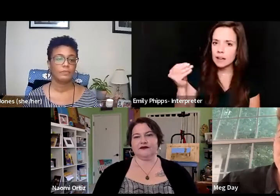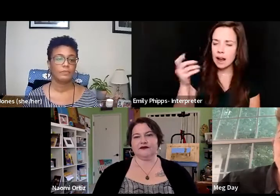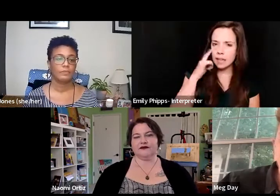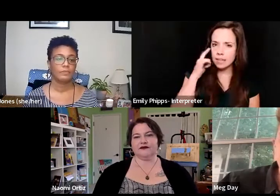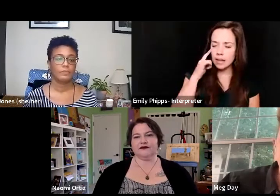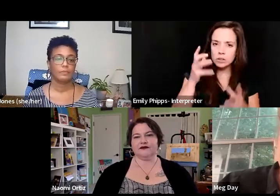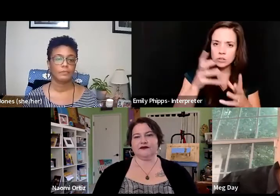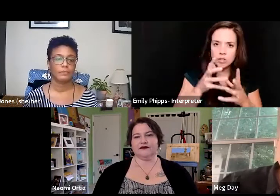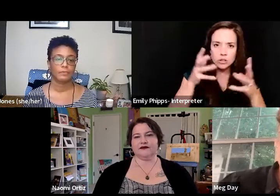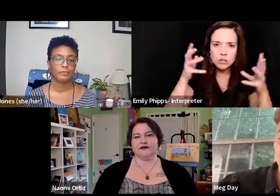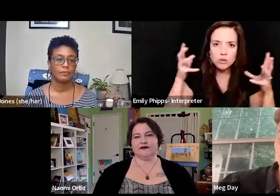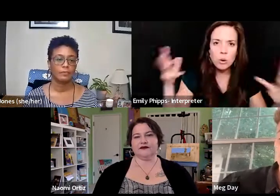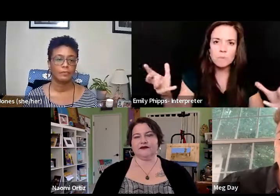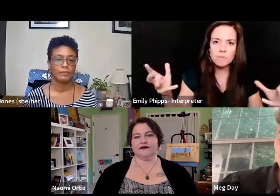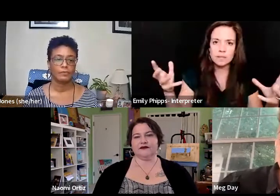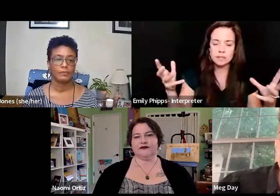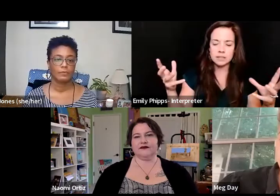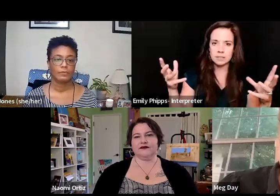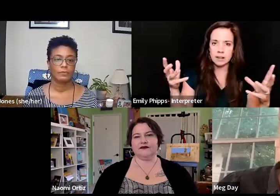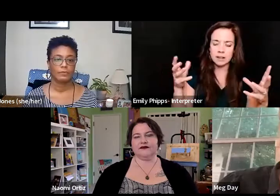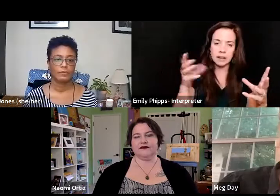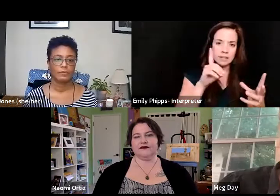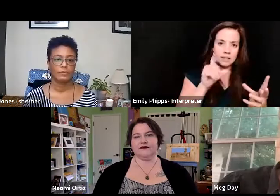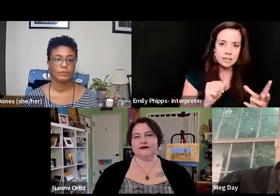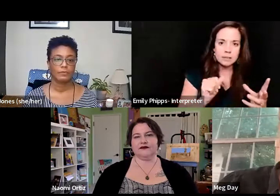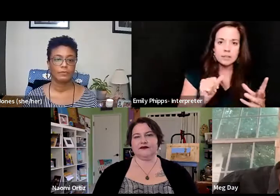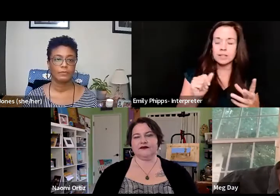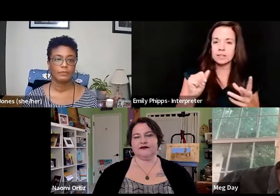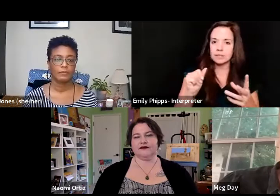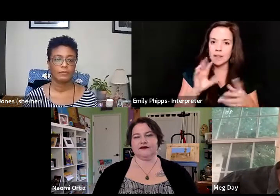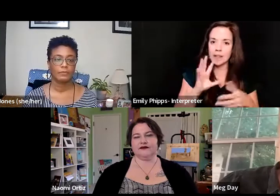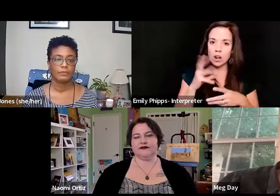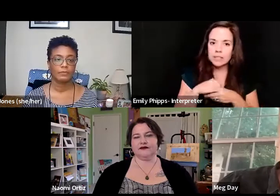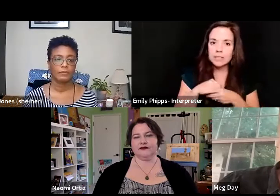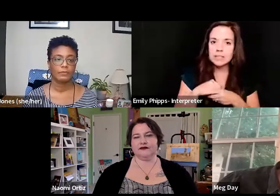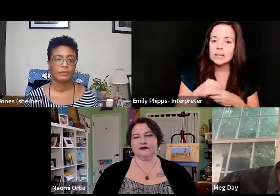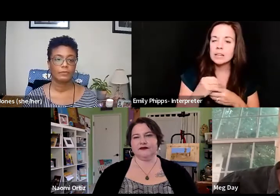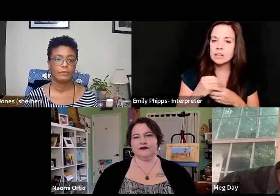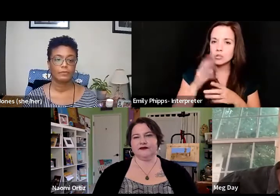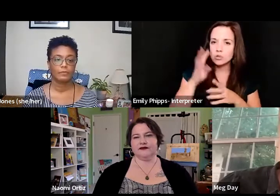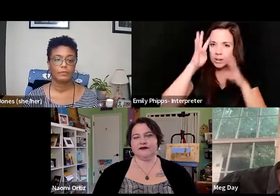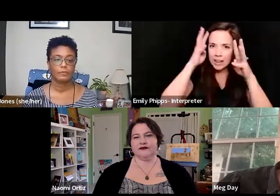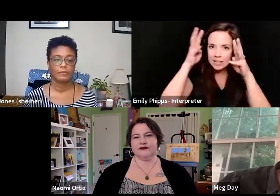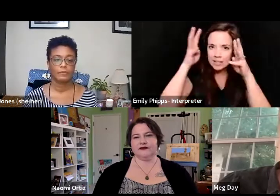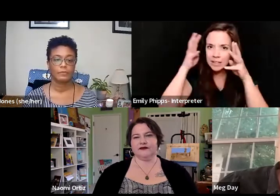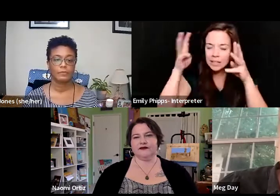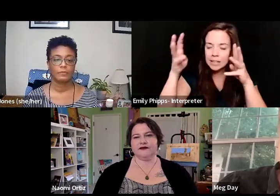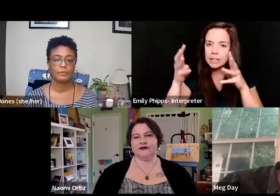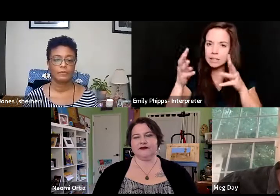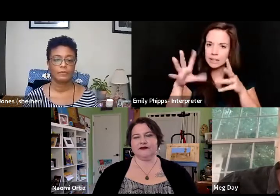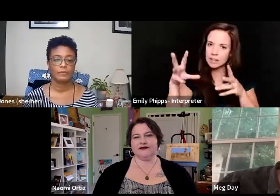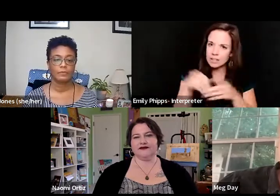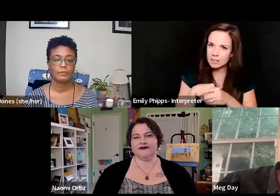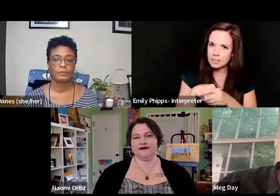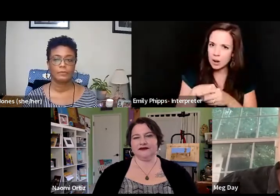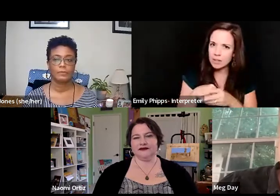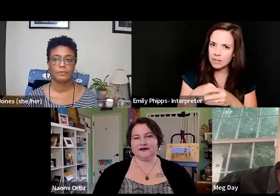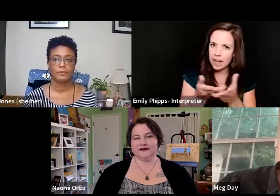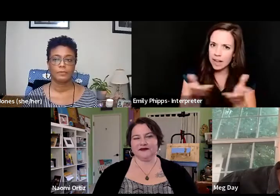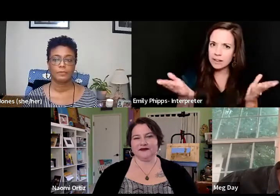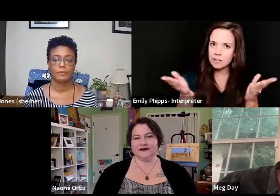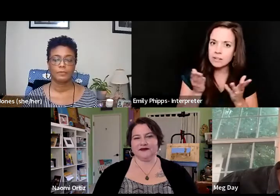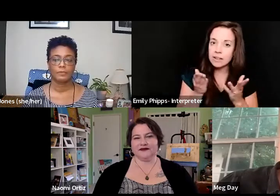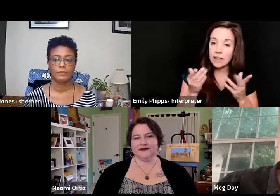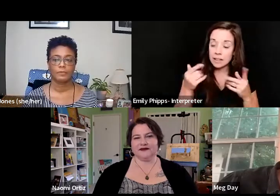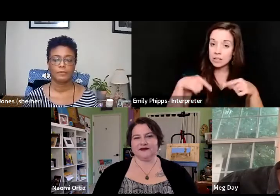enormous amount of disabled and deaf and autistic creativity that comes into play there, you know, and has throughout